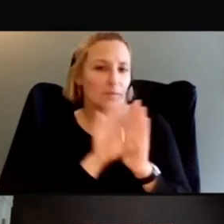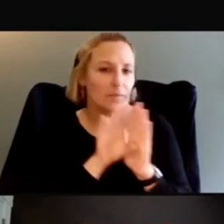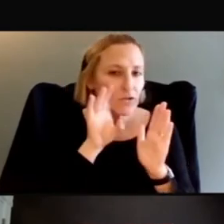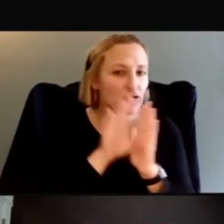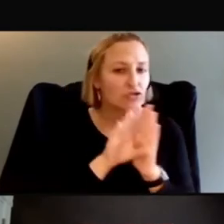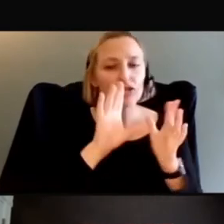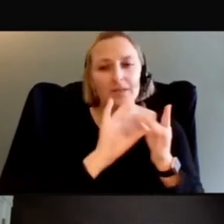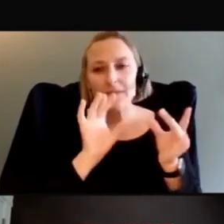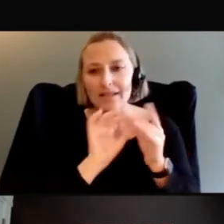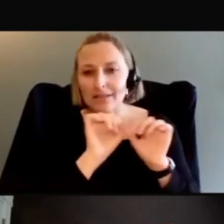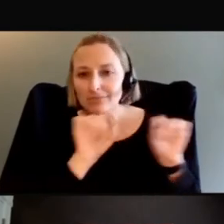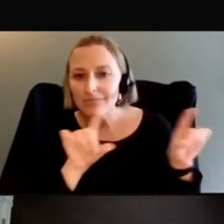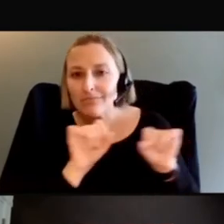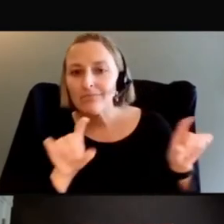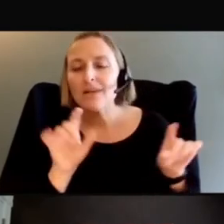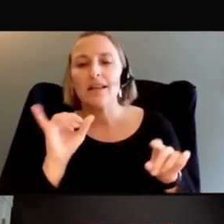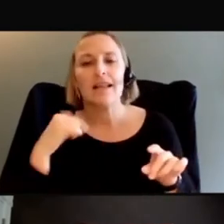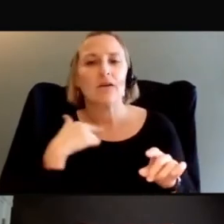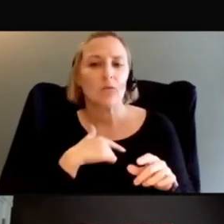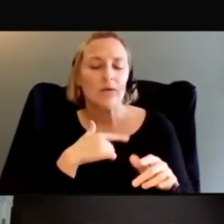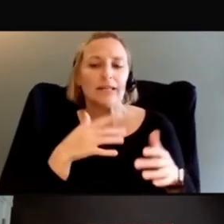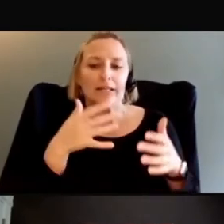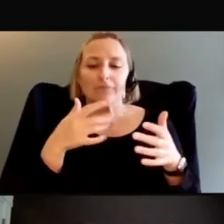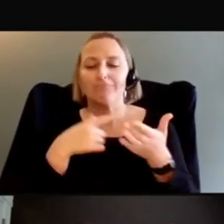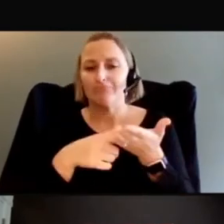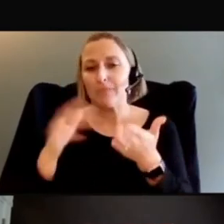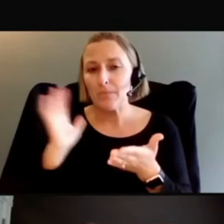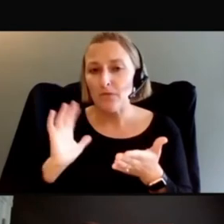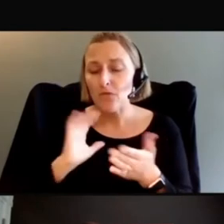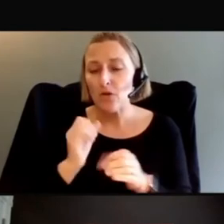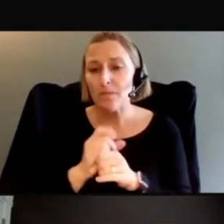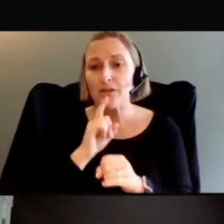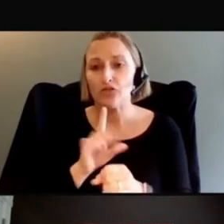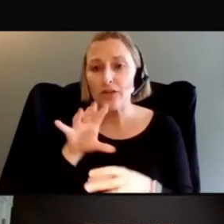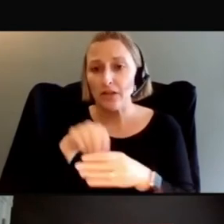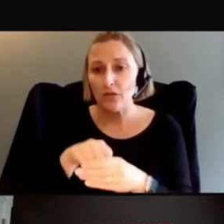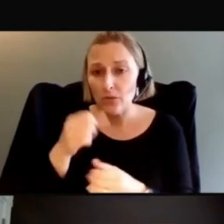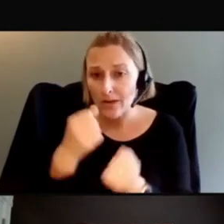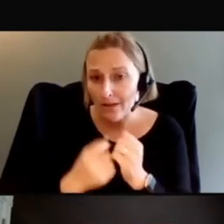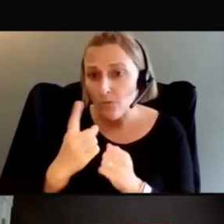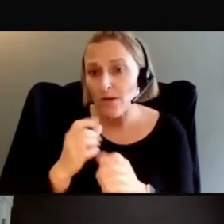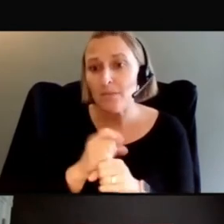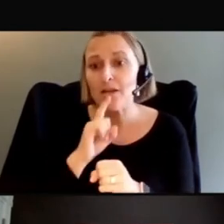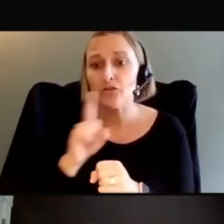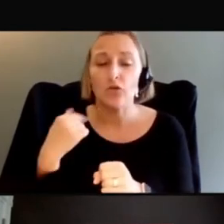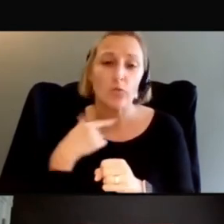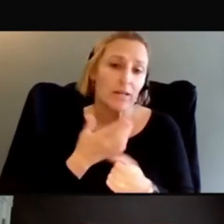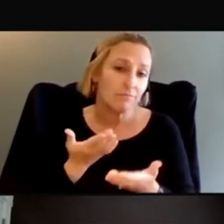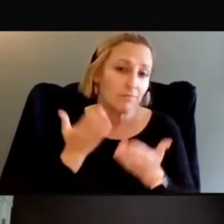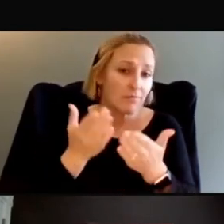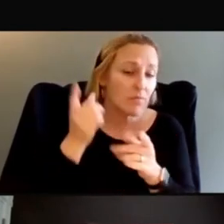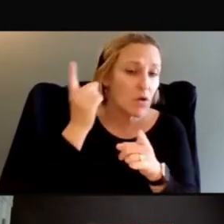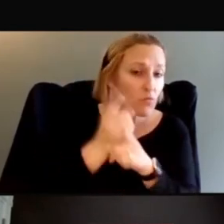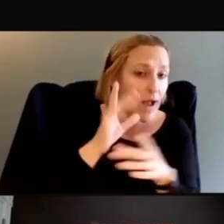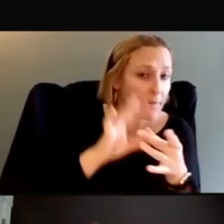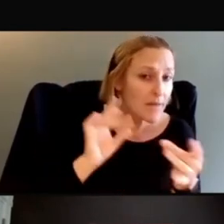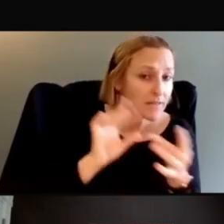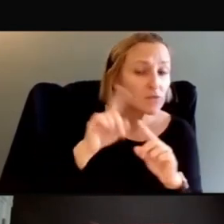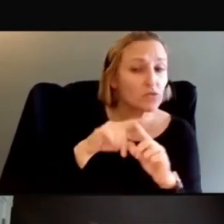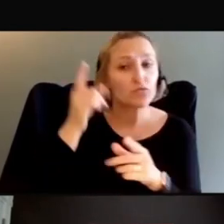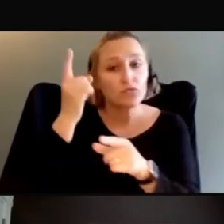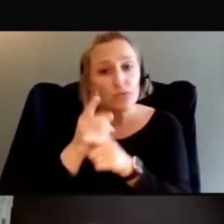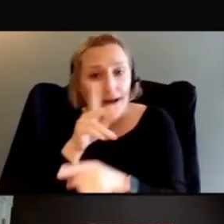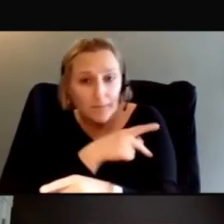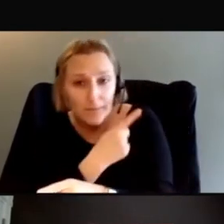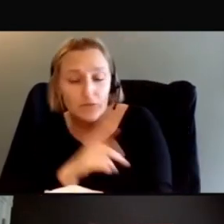Sylvia's point earlier, to just be really inclusive and make sure that we were delivering the right message to the right patient at the right time, you know,